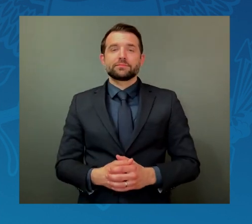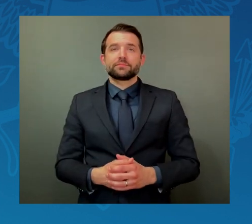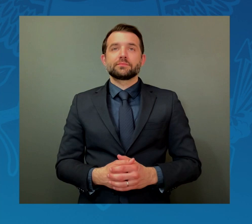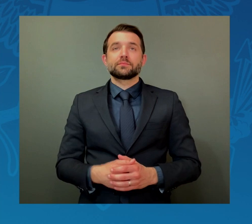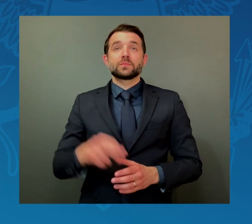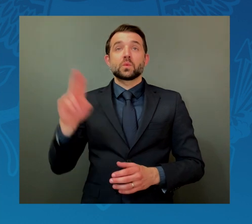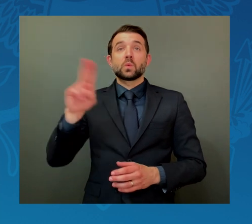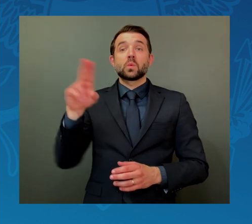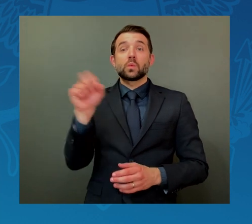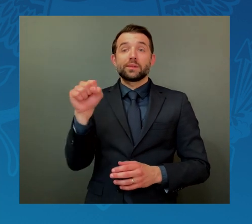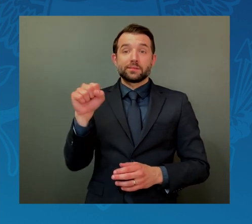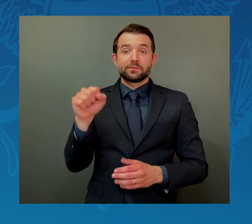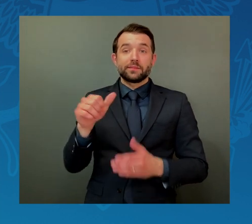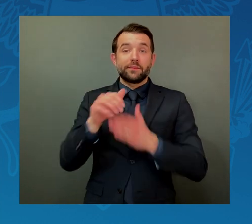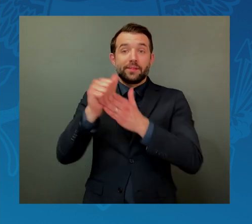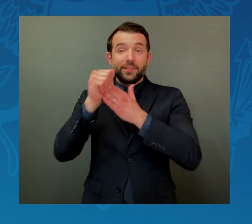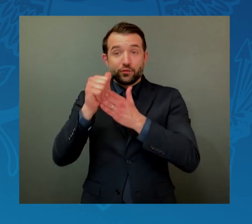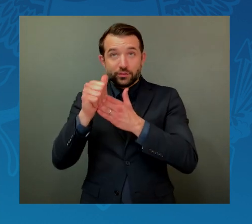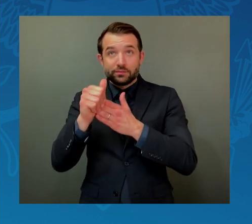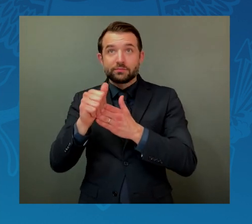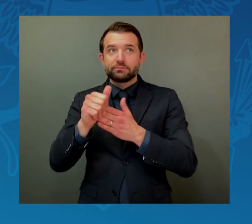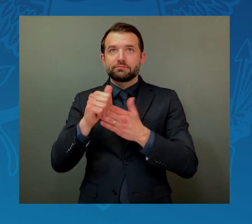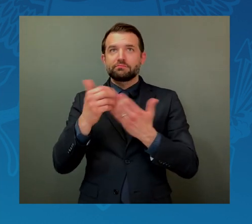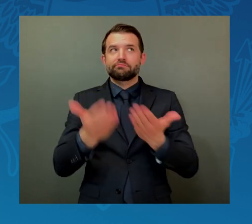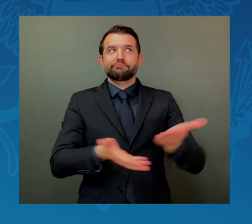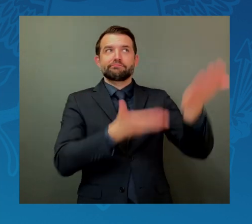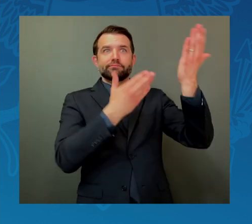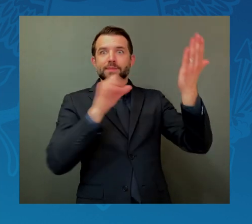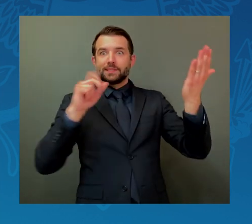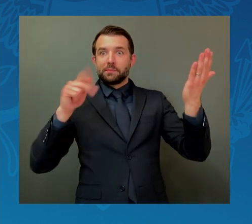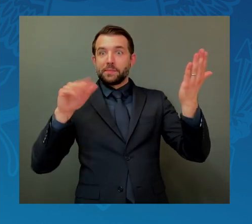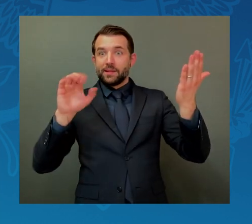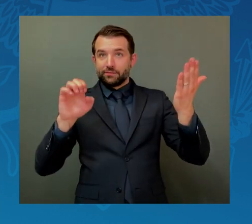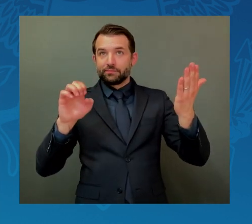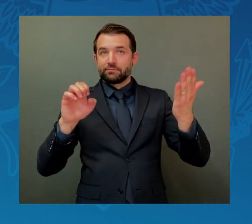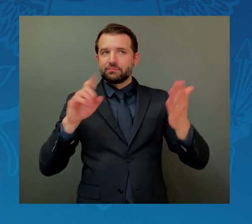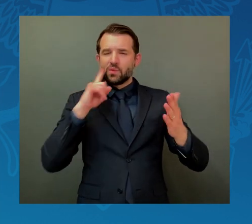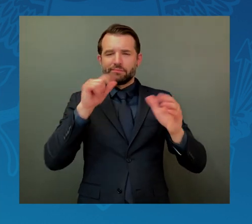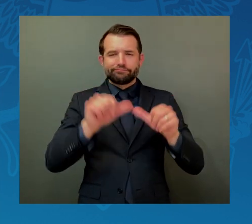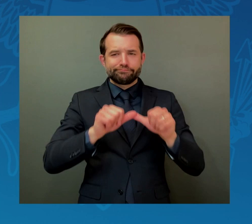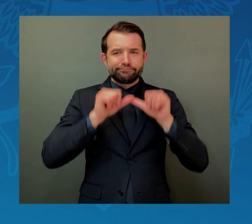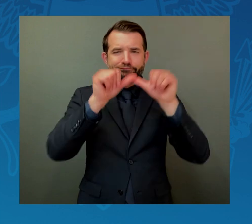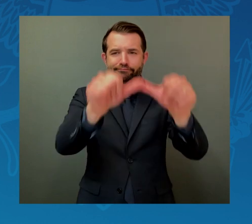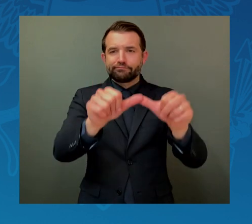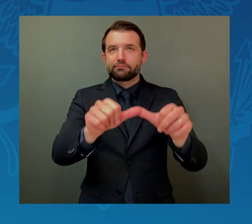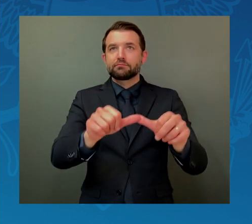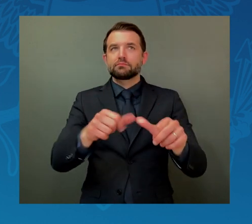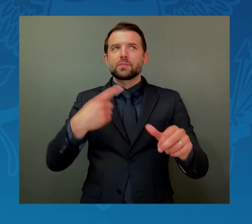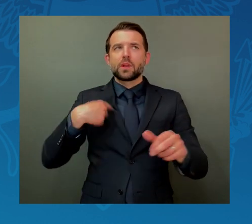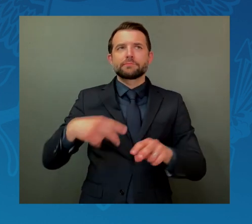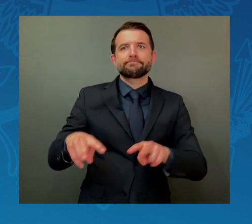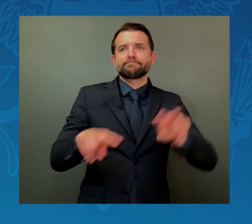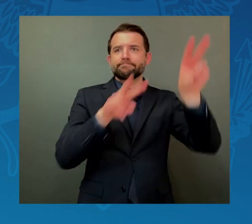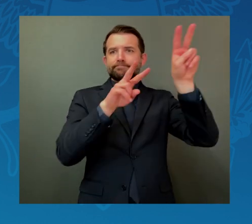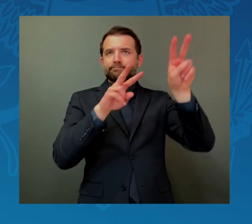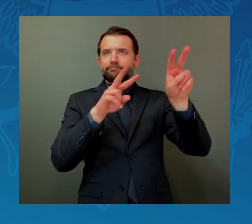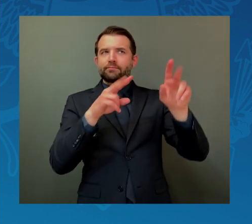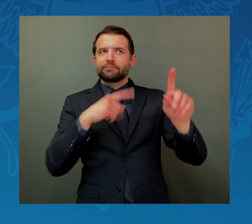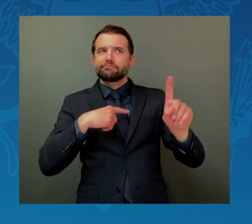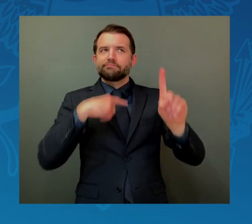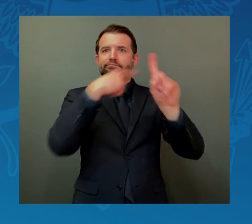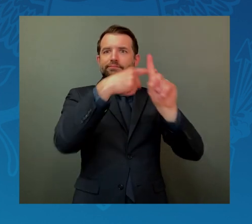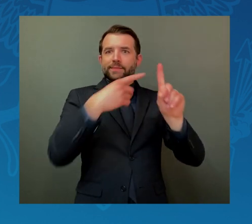will continue to be a source of strength for us both at home and